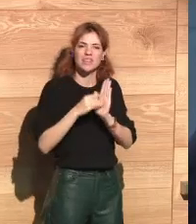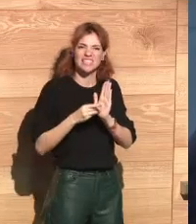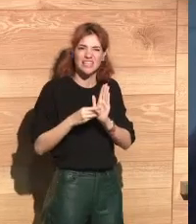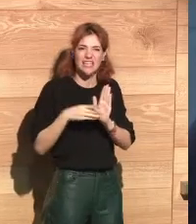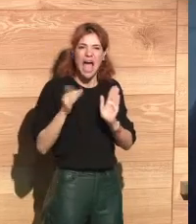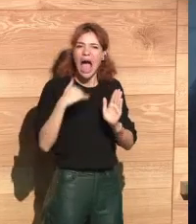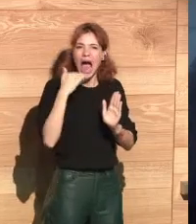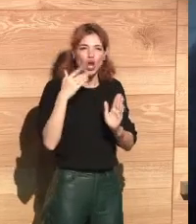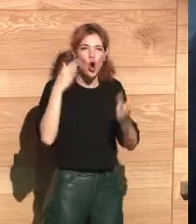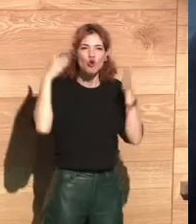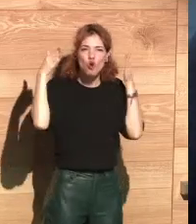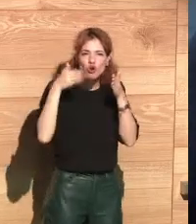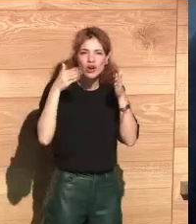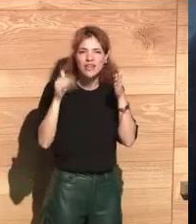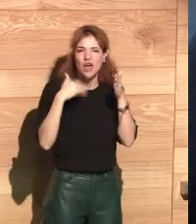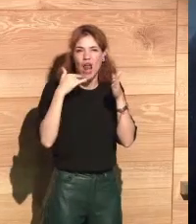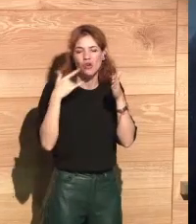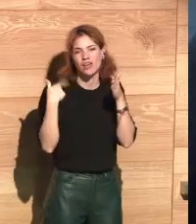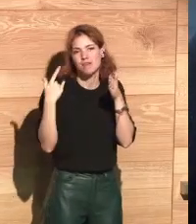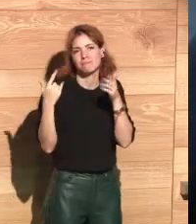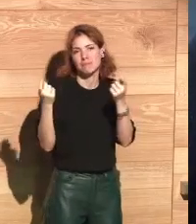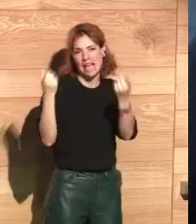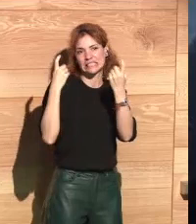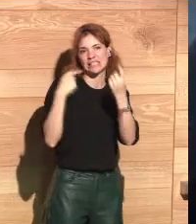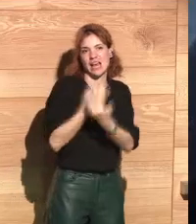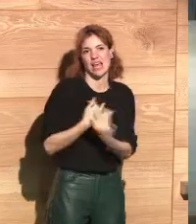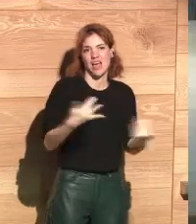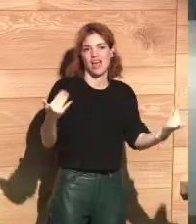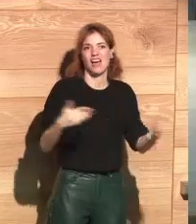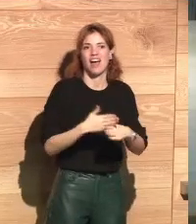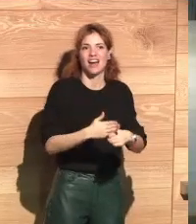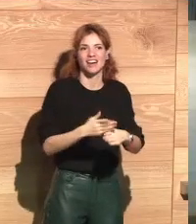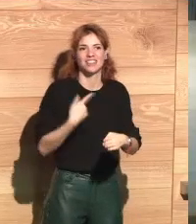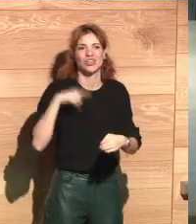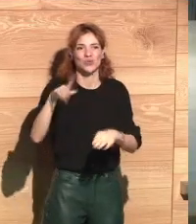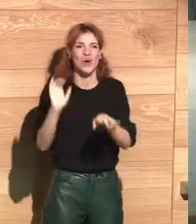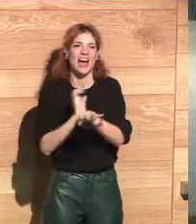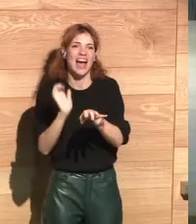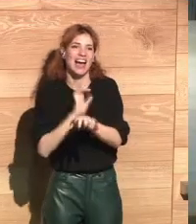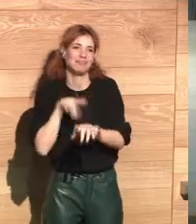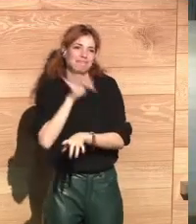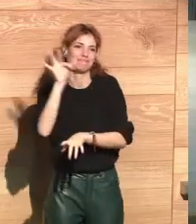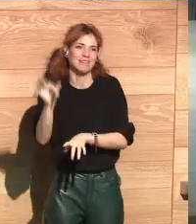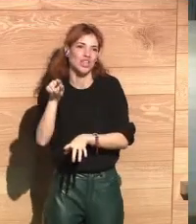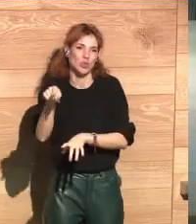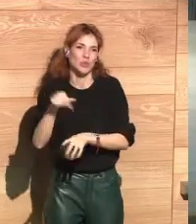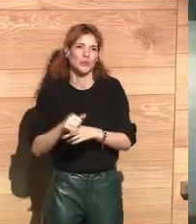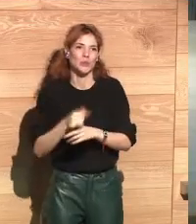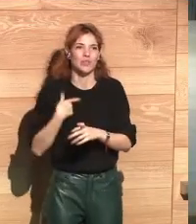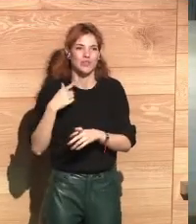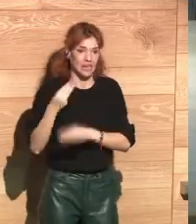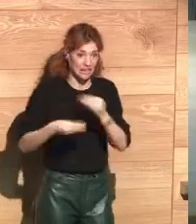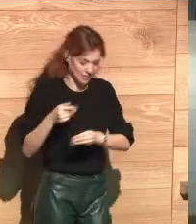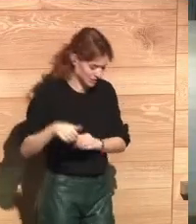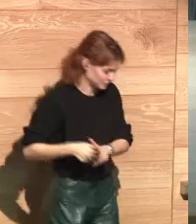their personal data and their privacy. Something that can inspire us. I see that you're laughing, Christophe. So let me start with you.